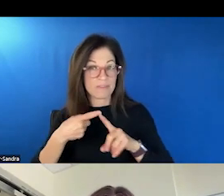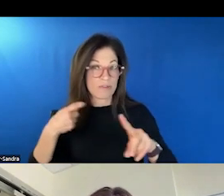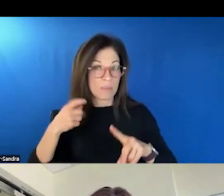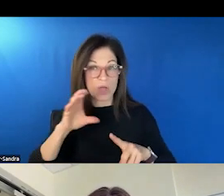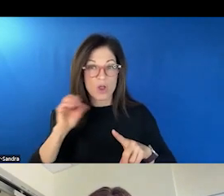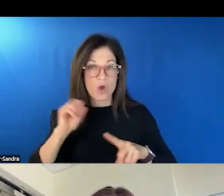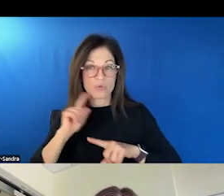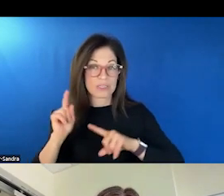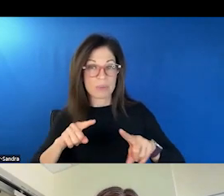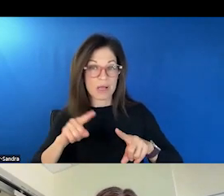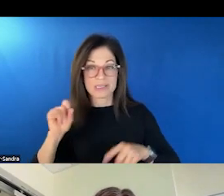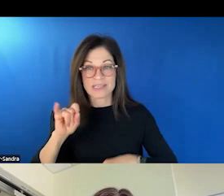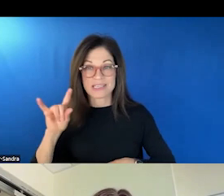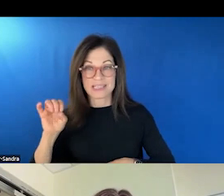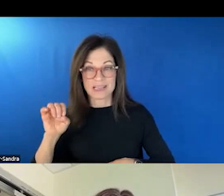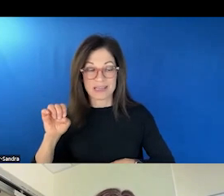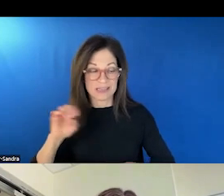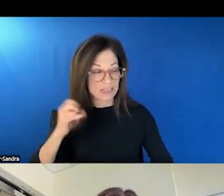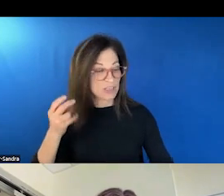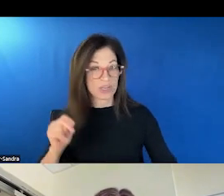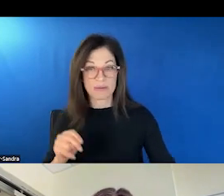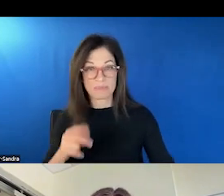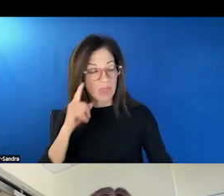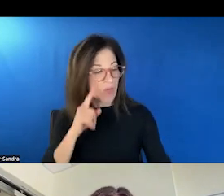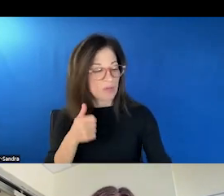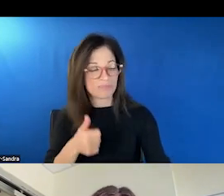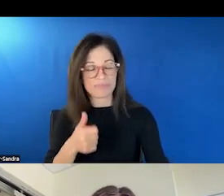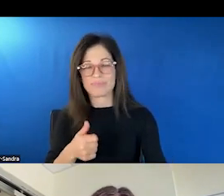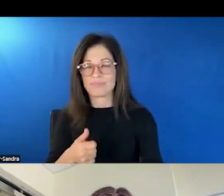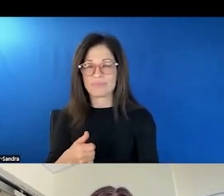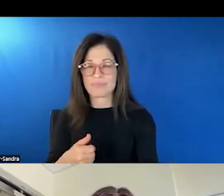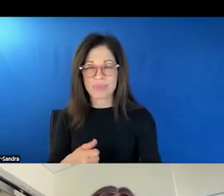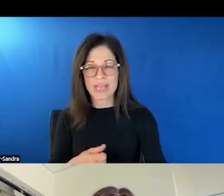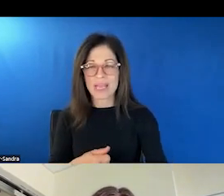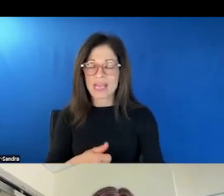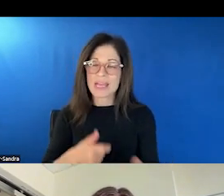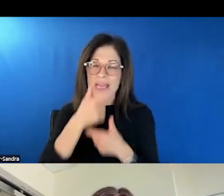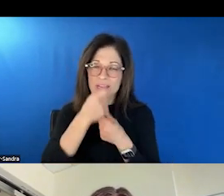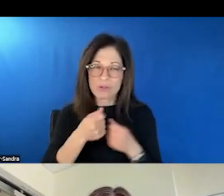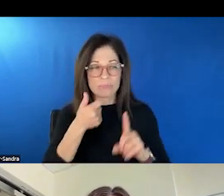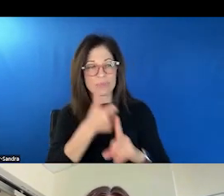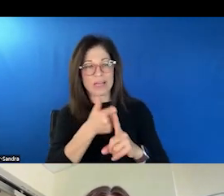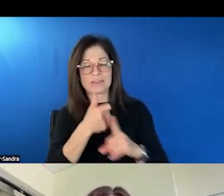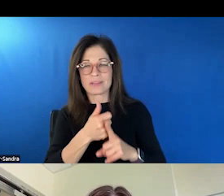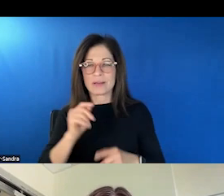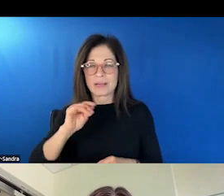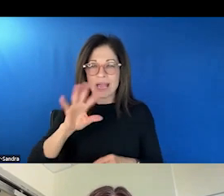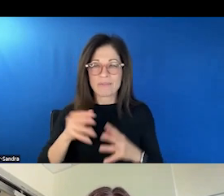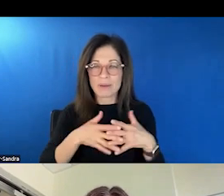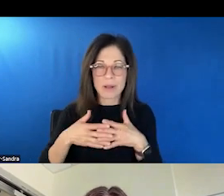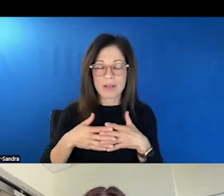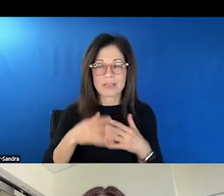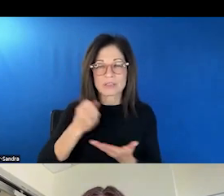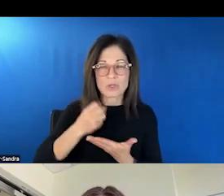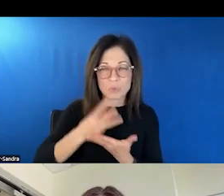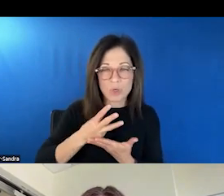site, Jen, and I just thought it was interesting that it's an African-American social worker, African-American guest, and two